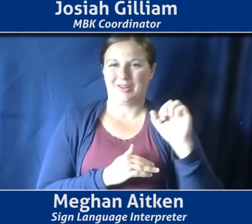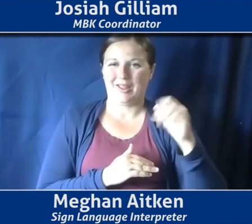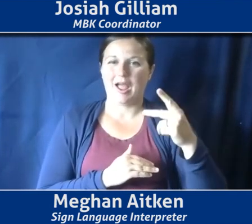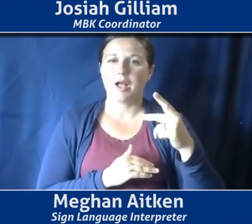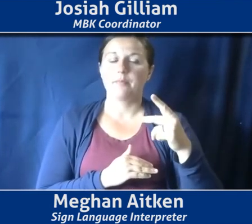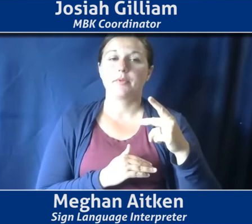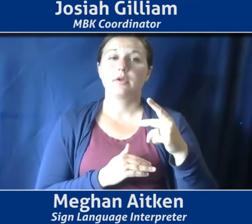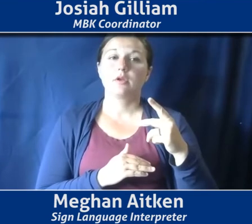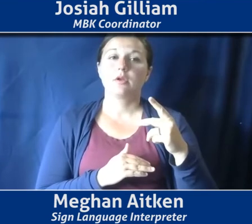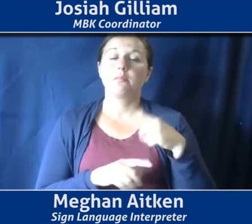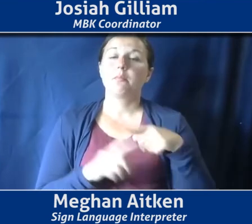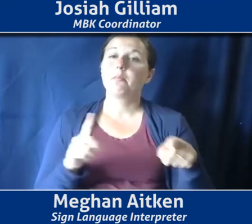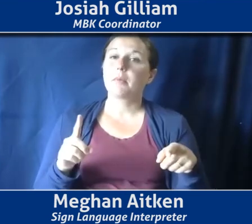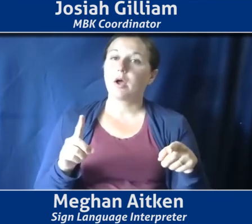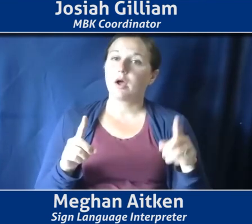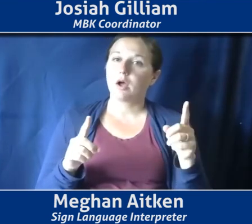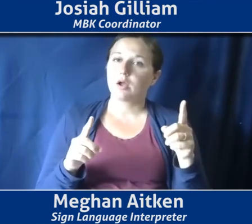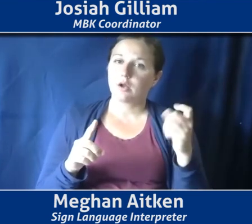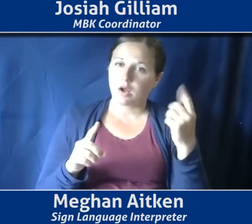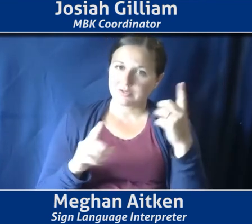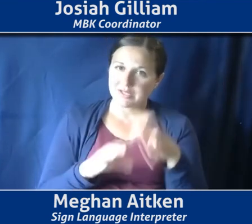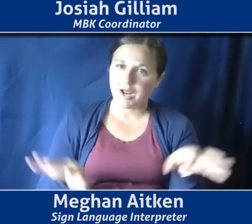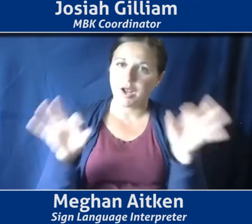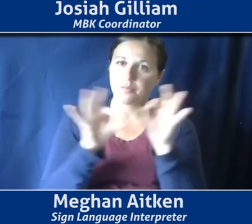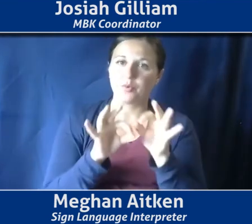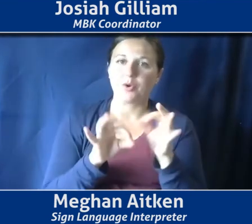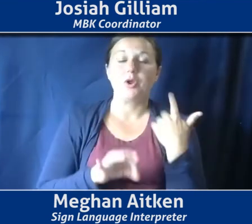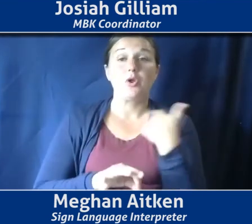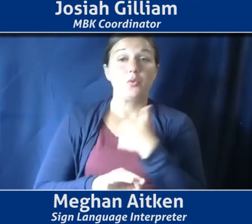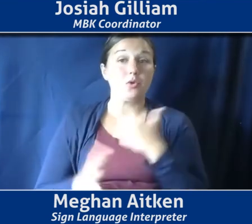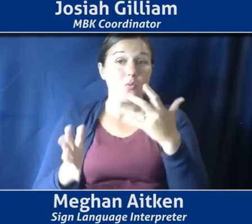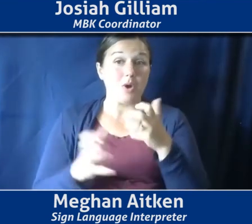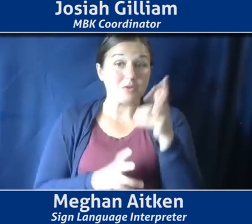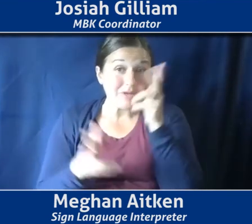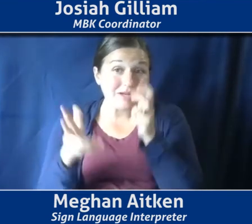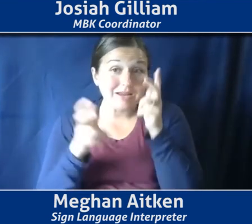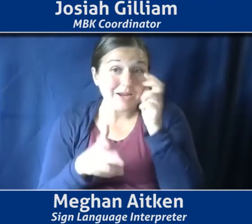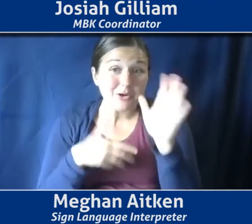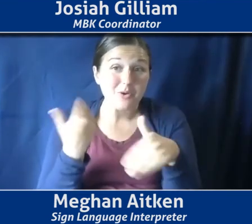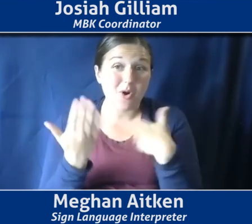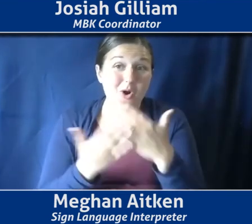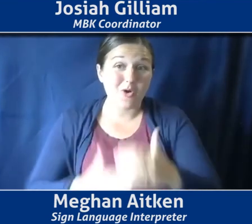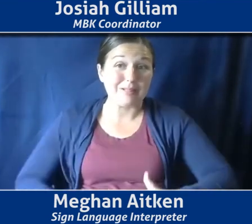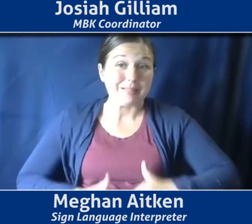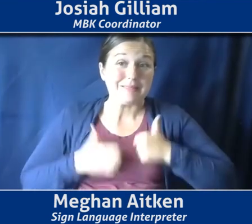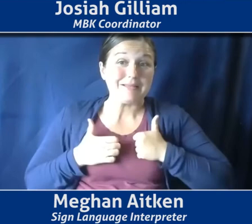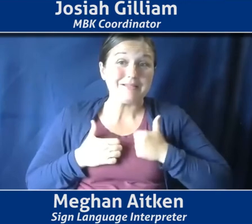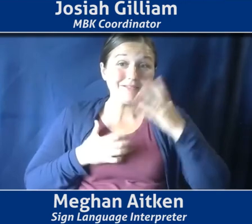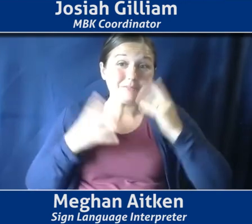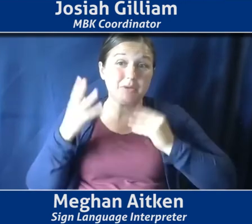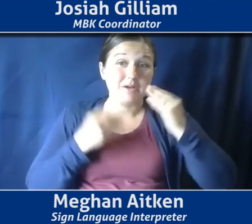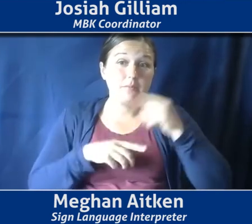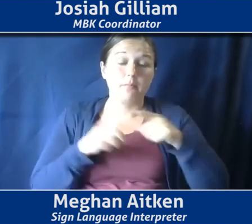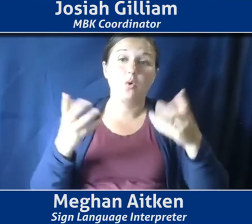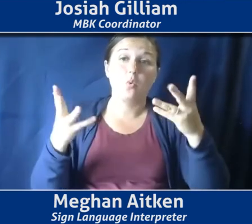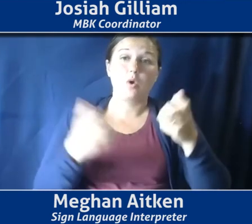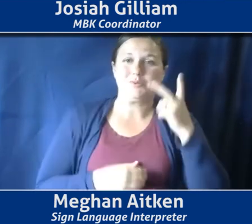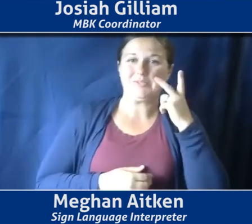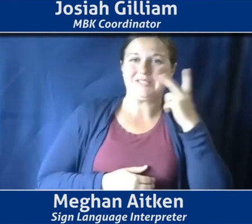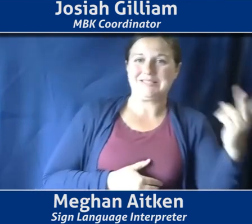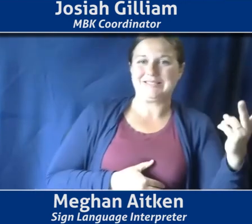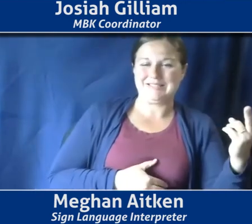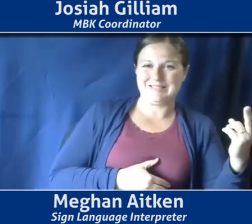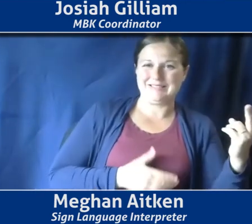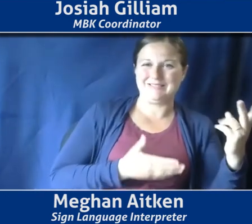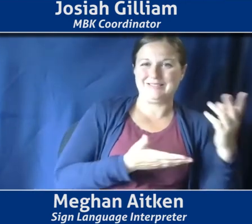use reliable data, not anecdote. We want to hear about lived experiences, but then we also want to see the patterns laid out for us so that we